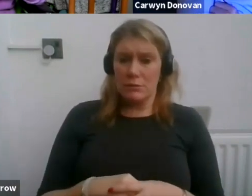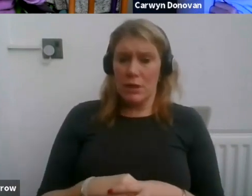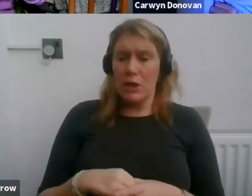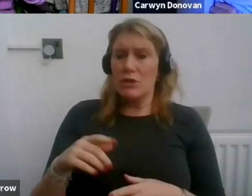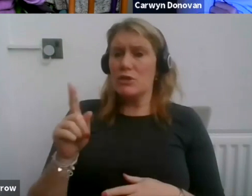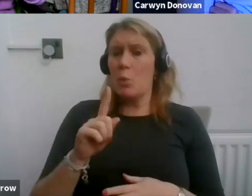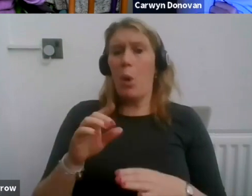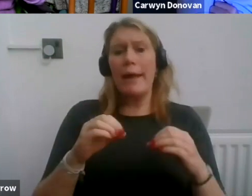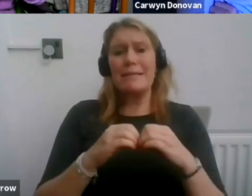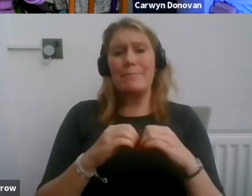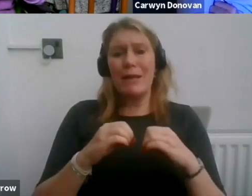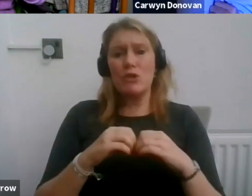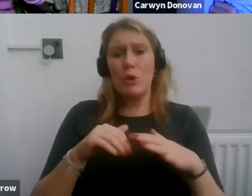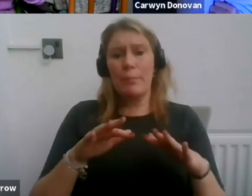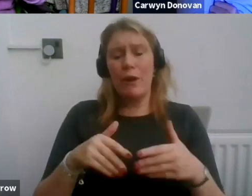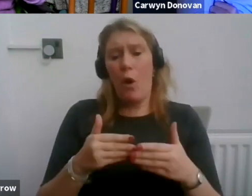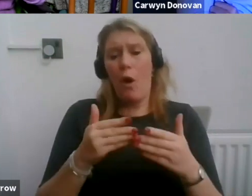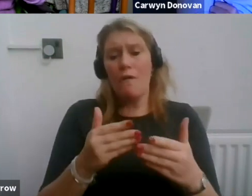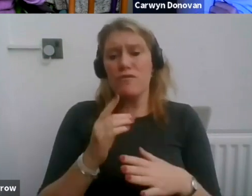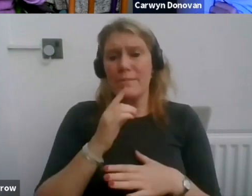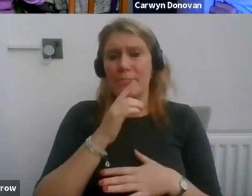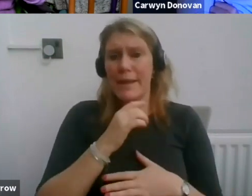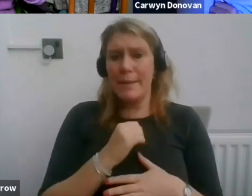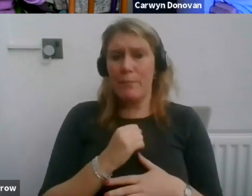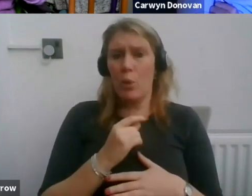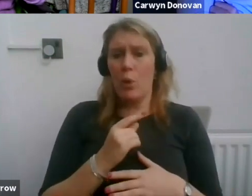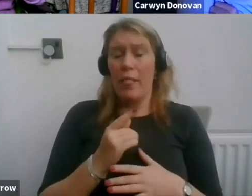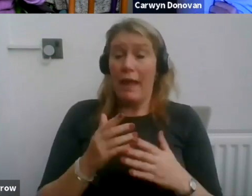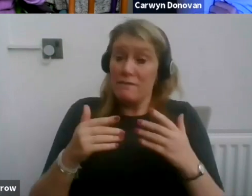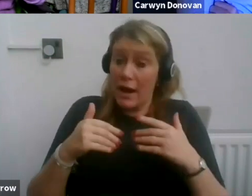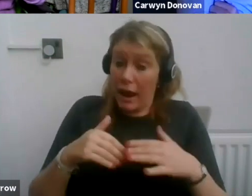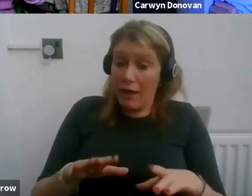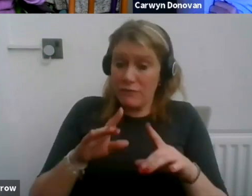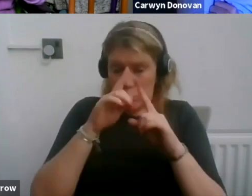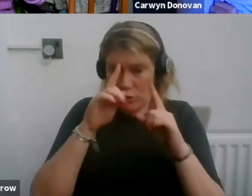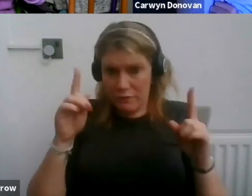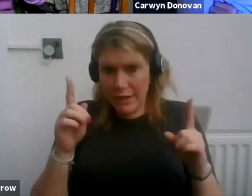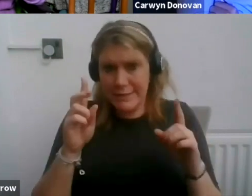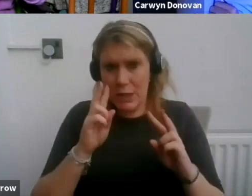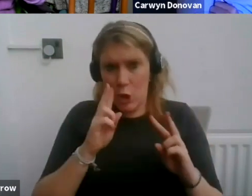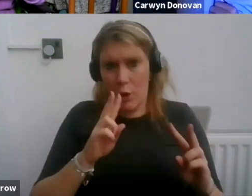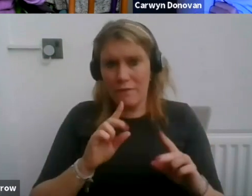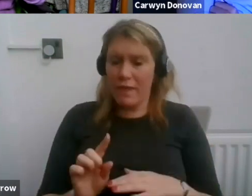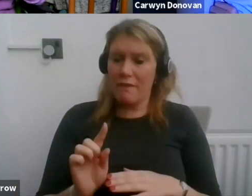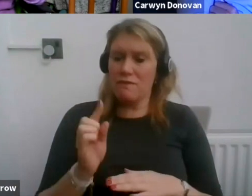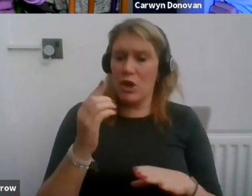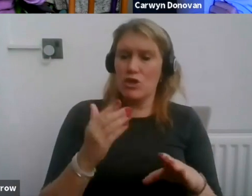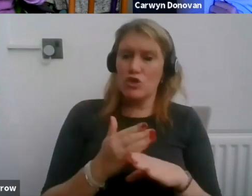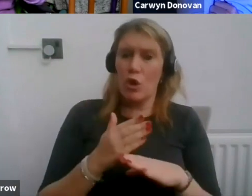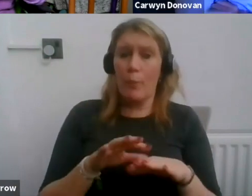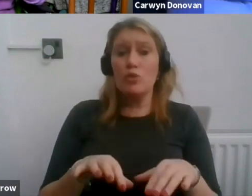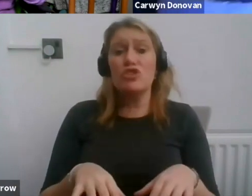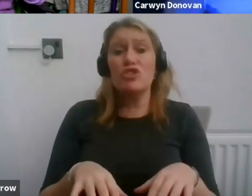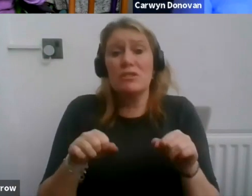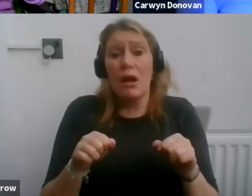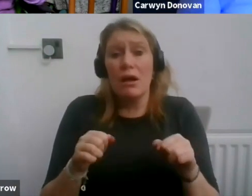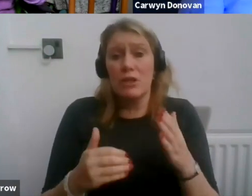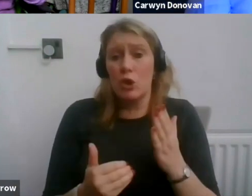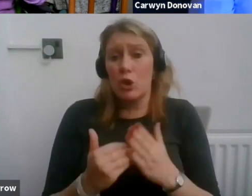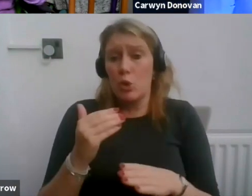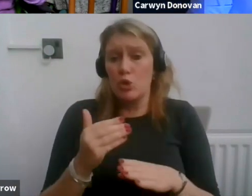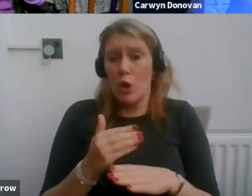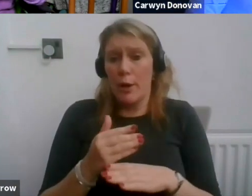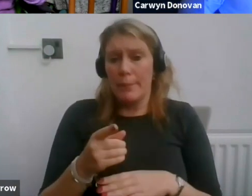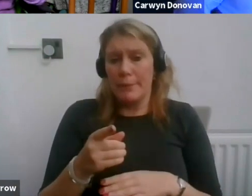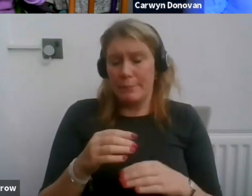offering people coming out of university looking for their first job or in their first job? Well, look,